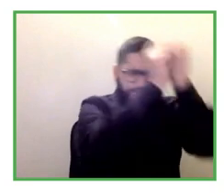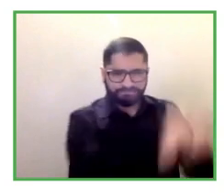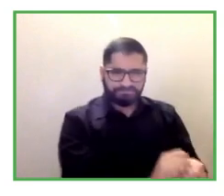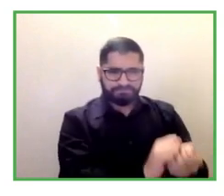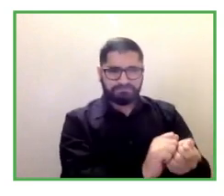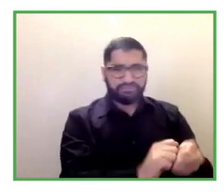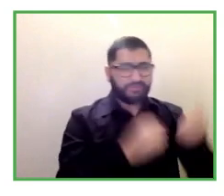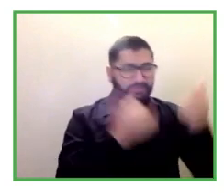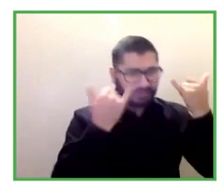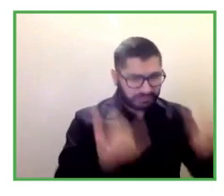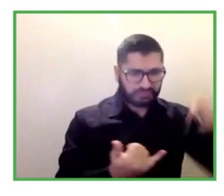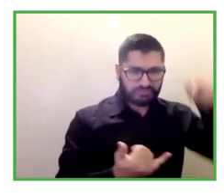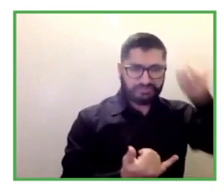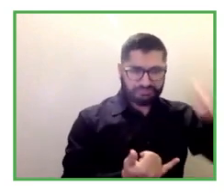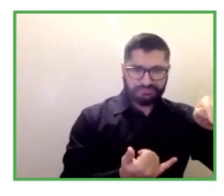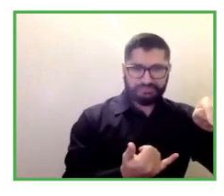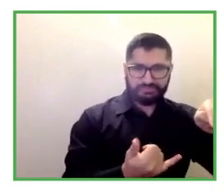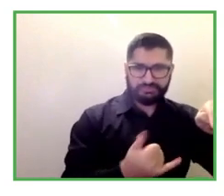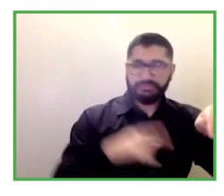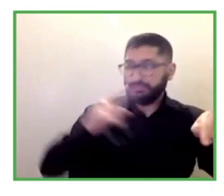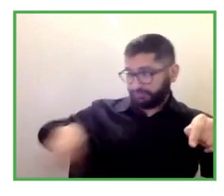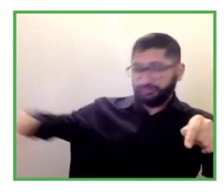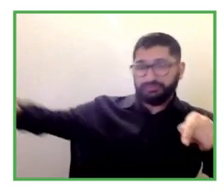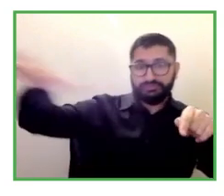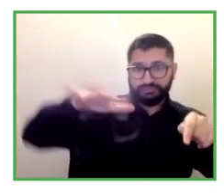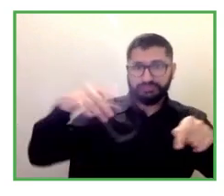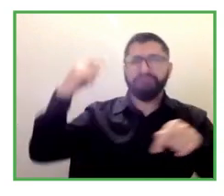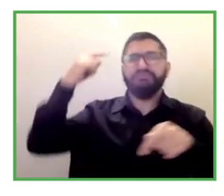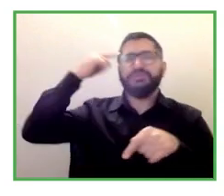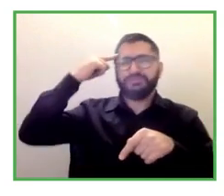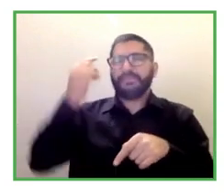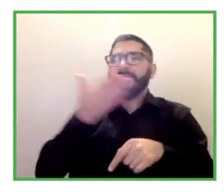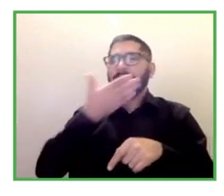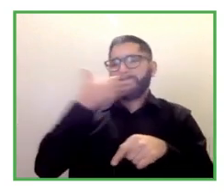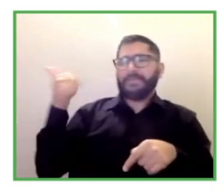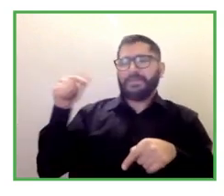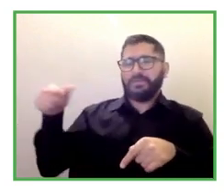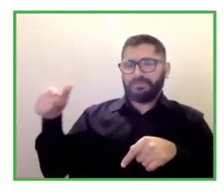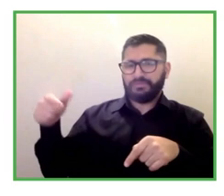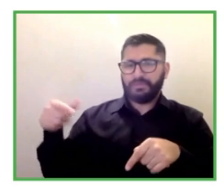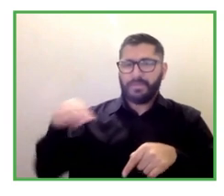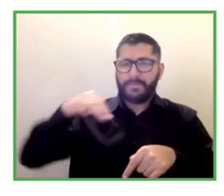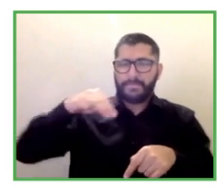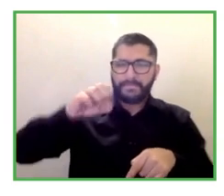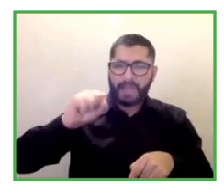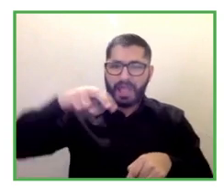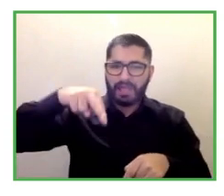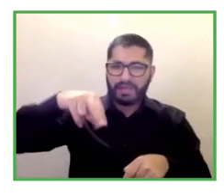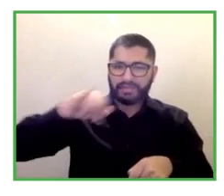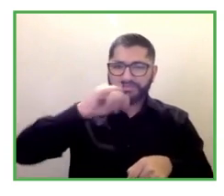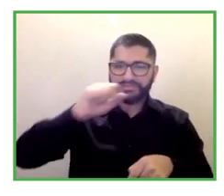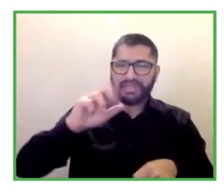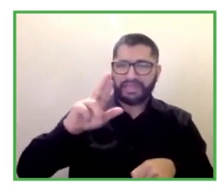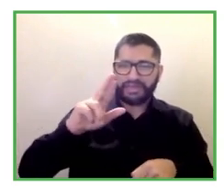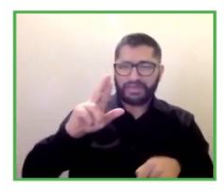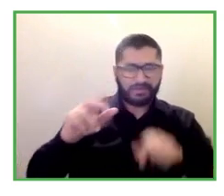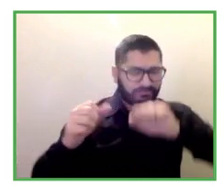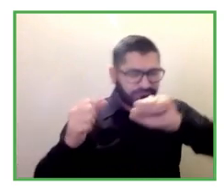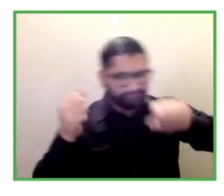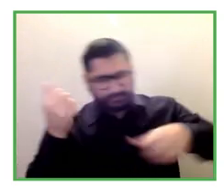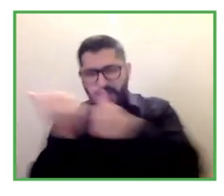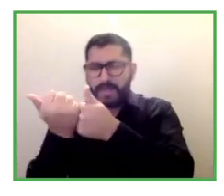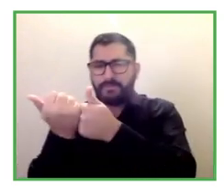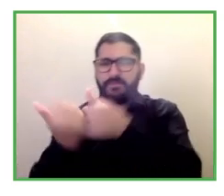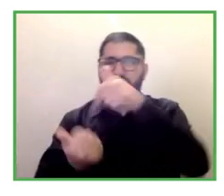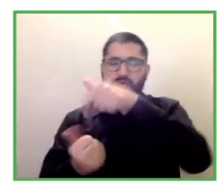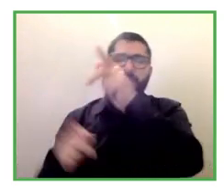wonderful managers for for everyone um and not necessarily needing to know whether someone has disability or not because as we